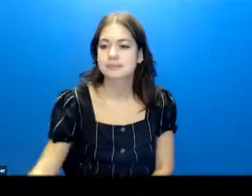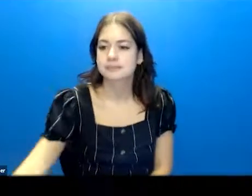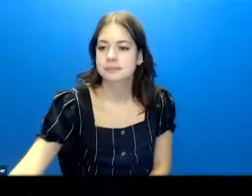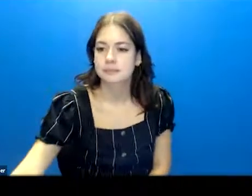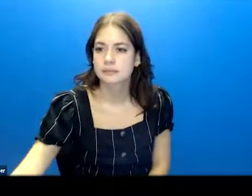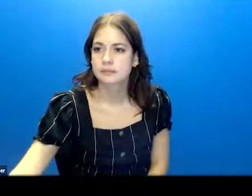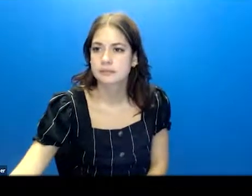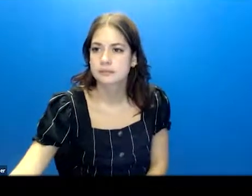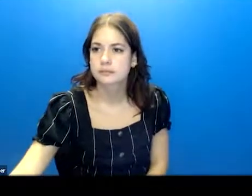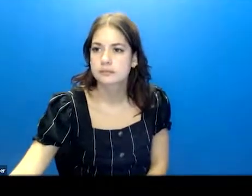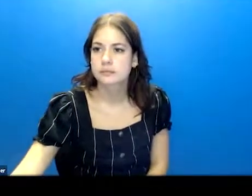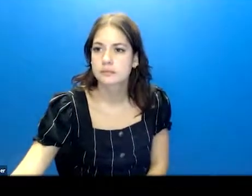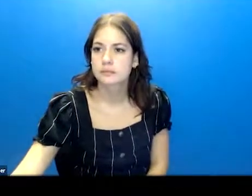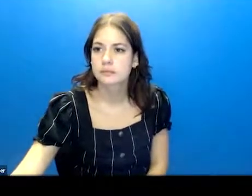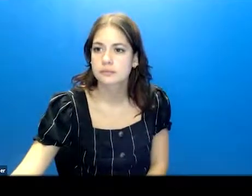Let's see.